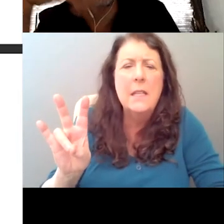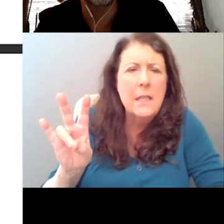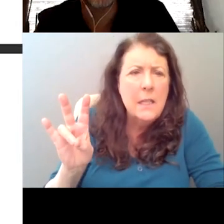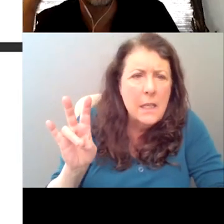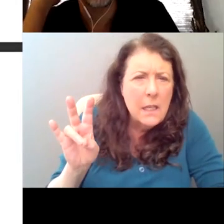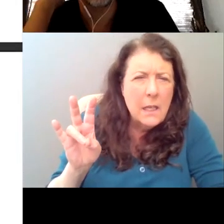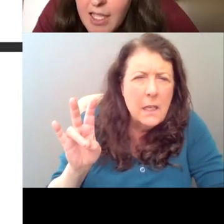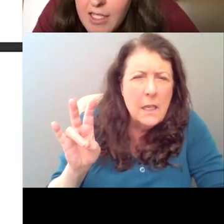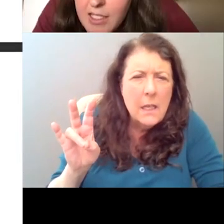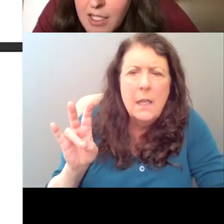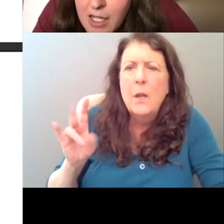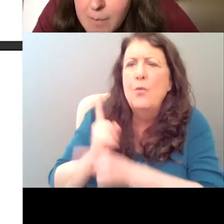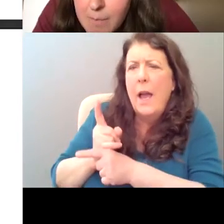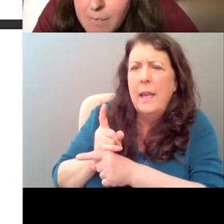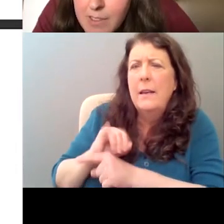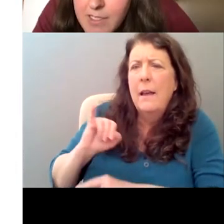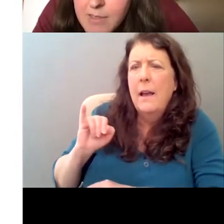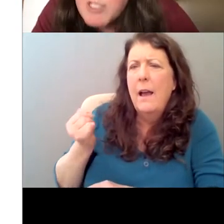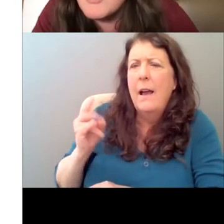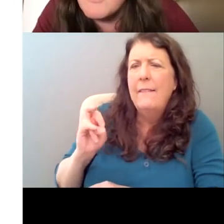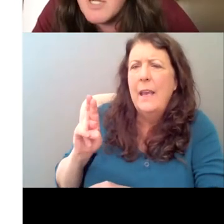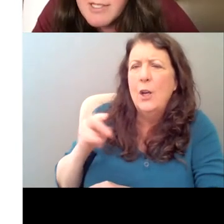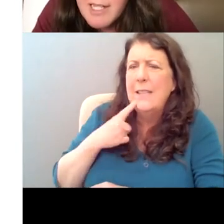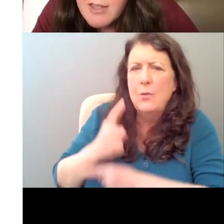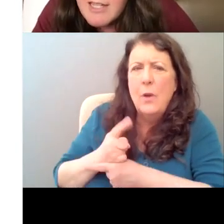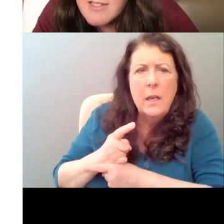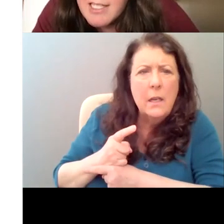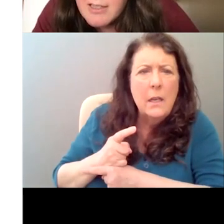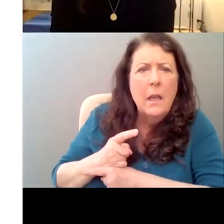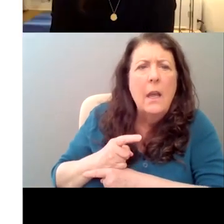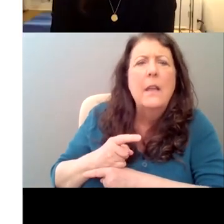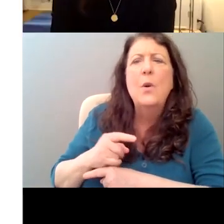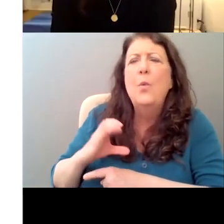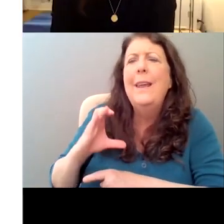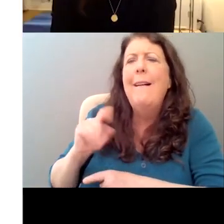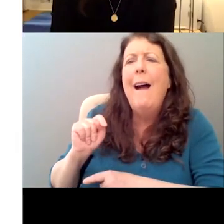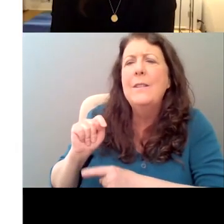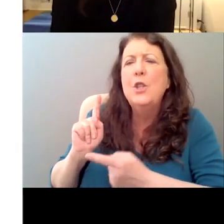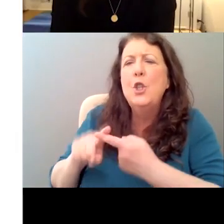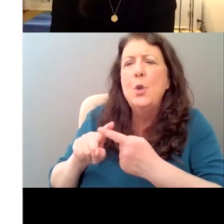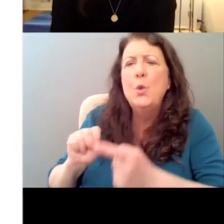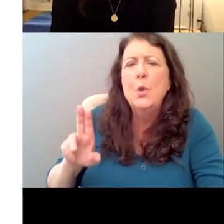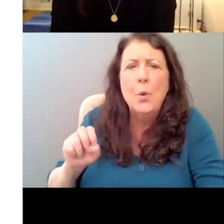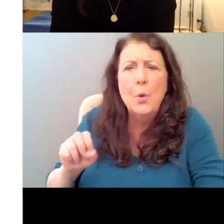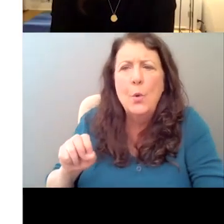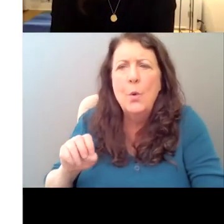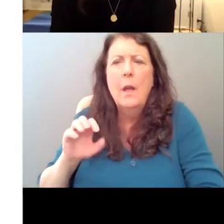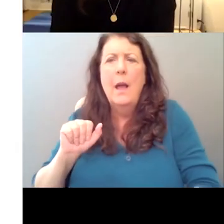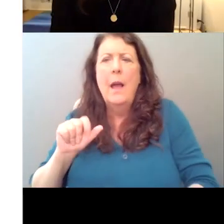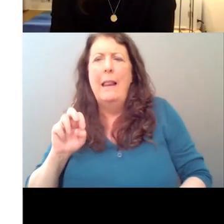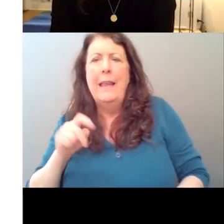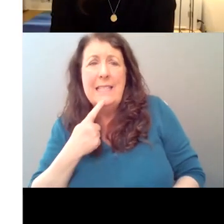Yeah. Because becomes Sue. Um, but Sue on stage, that second. See, so it says Adelaide is literally